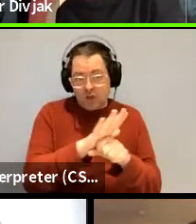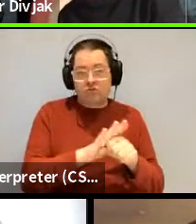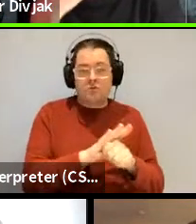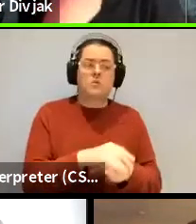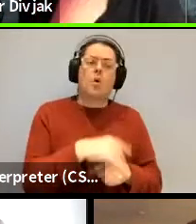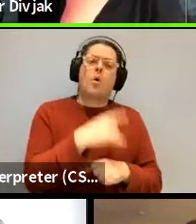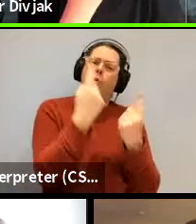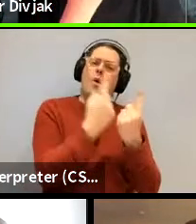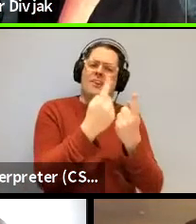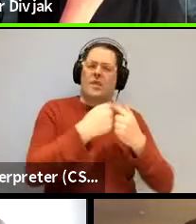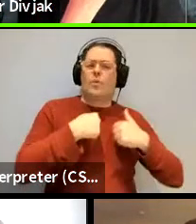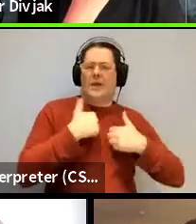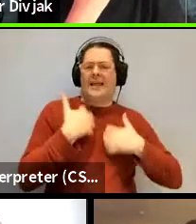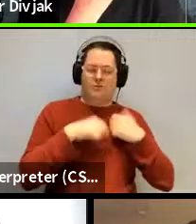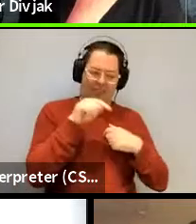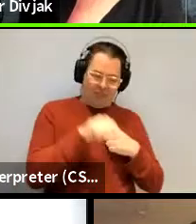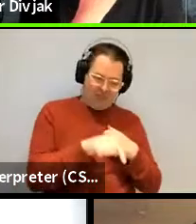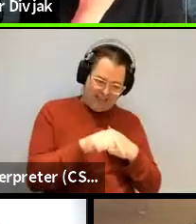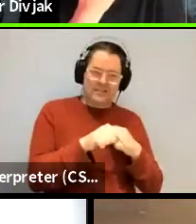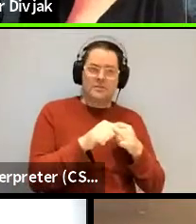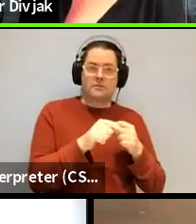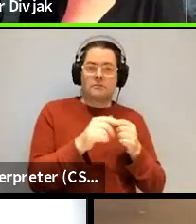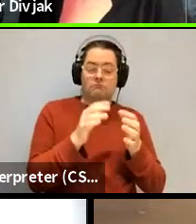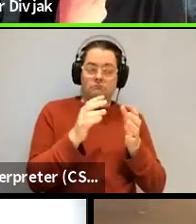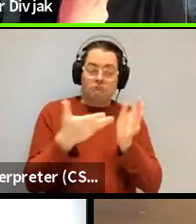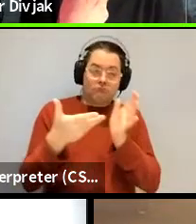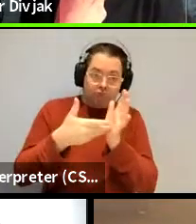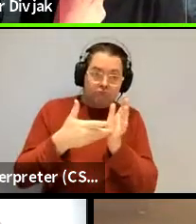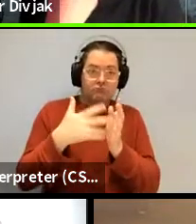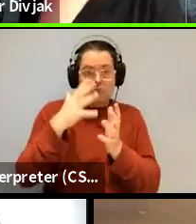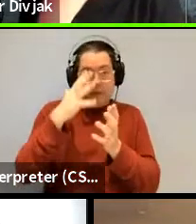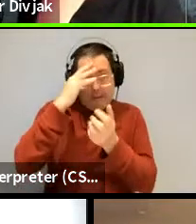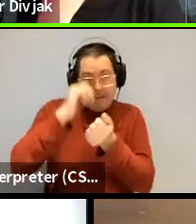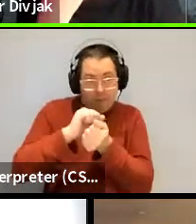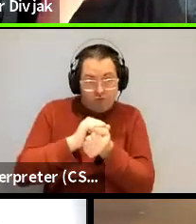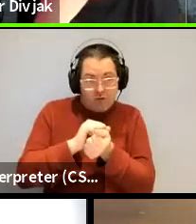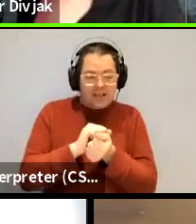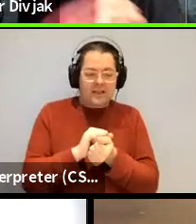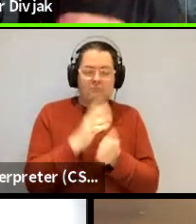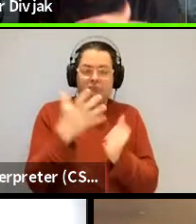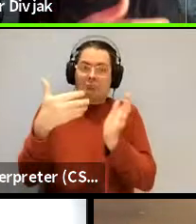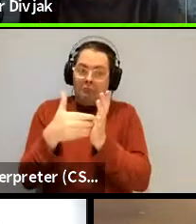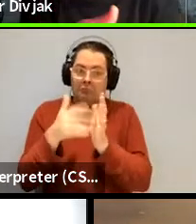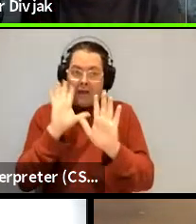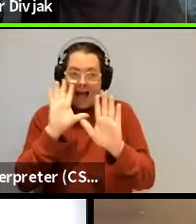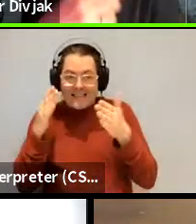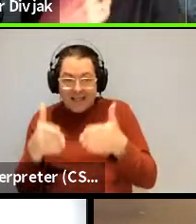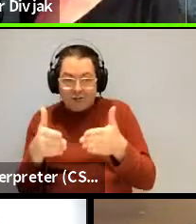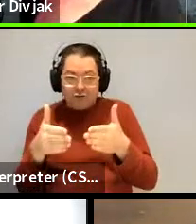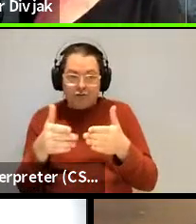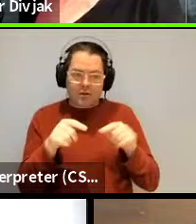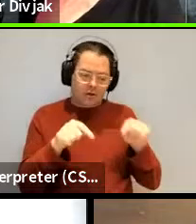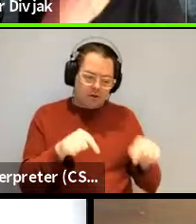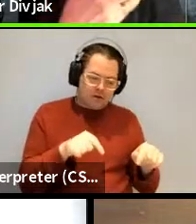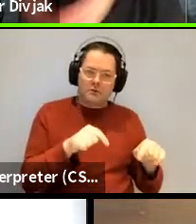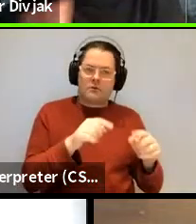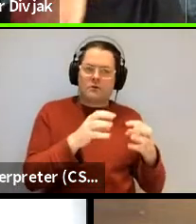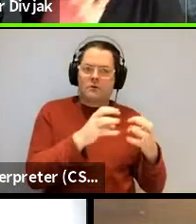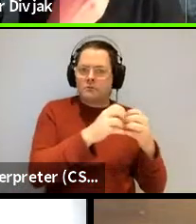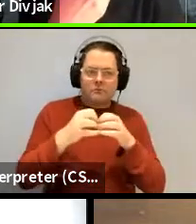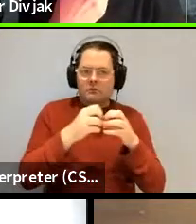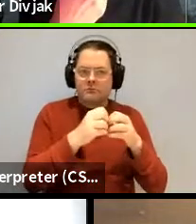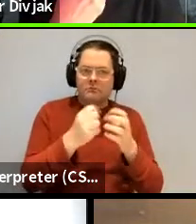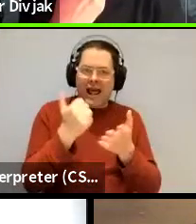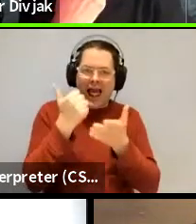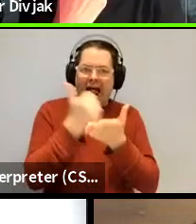things we're looking at is extending it giving it some memory giving it some attention see how that changes how it engages with the input it receives because